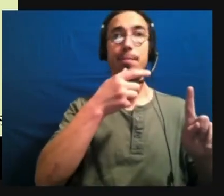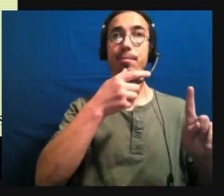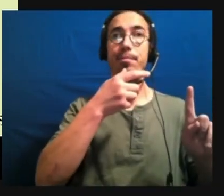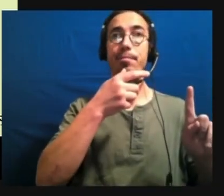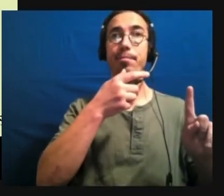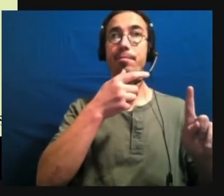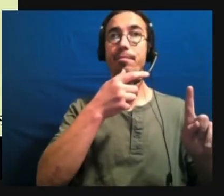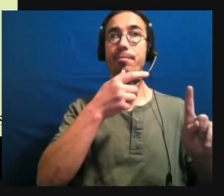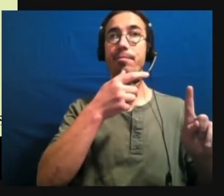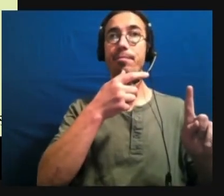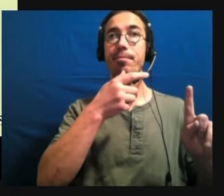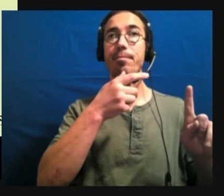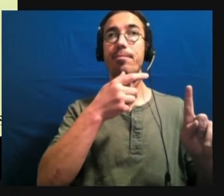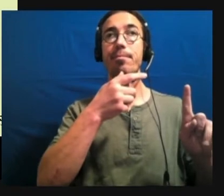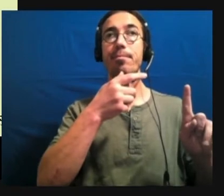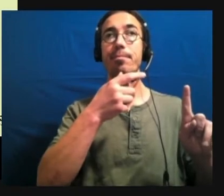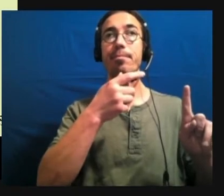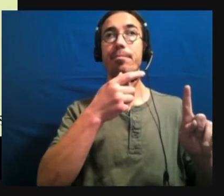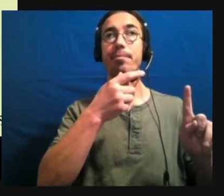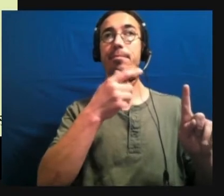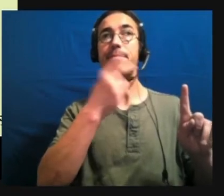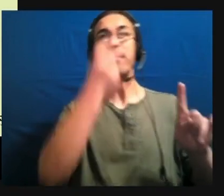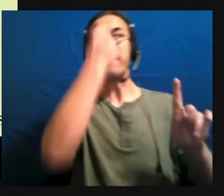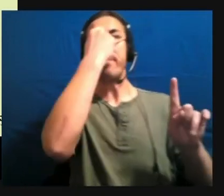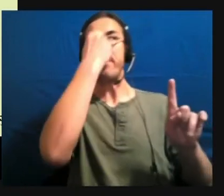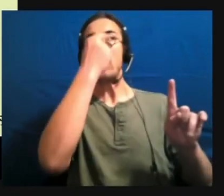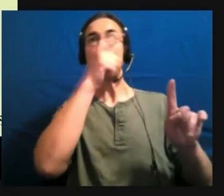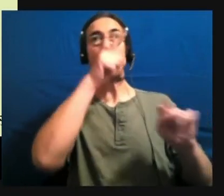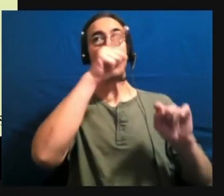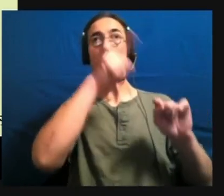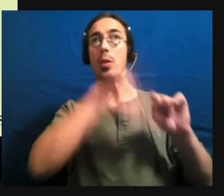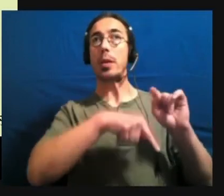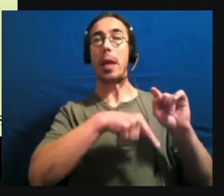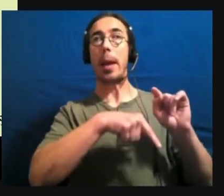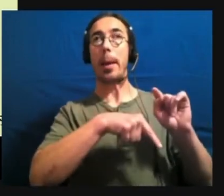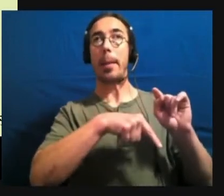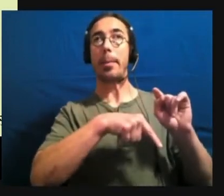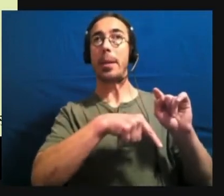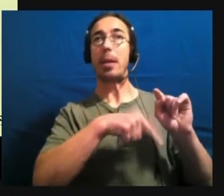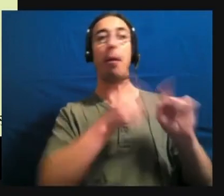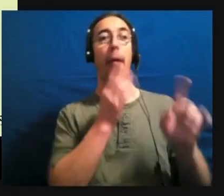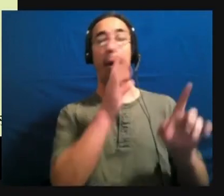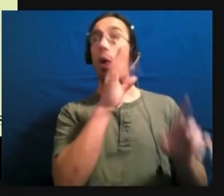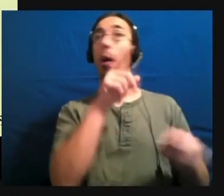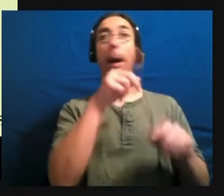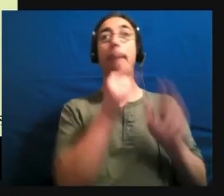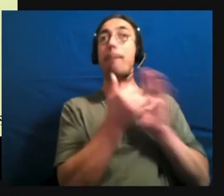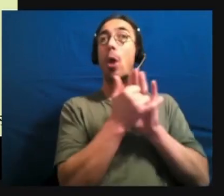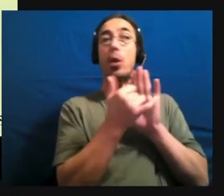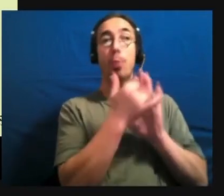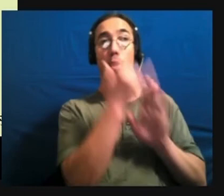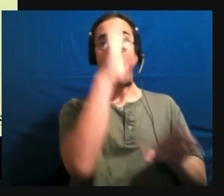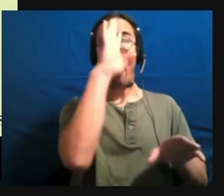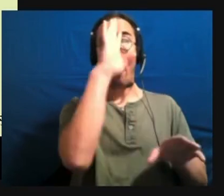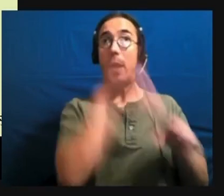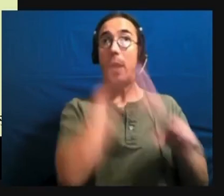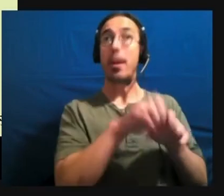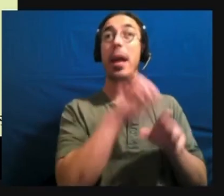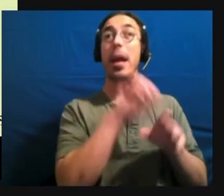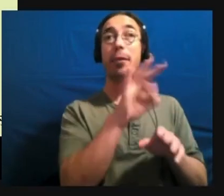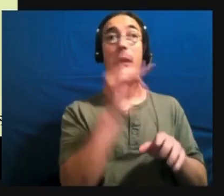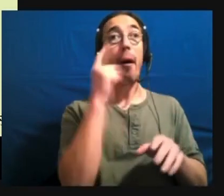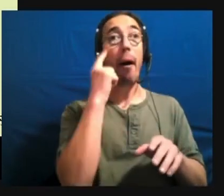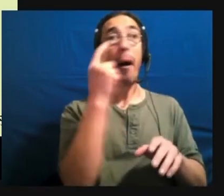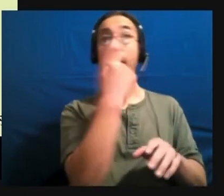assessors who will say, you can't be autistic. you make eye contact that person, I would say is not actually competent in